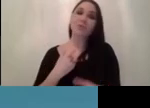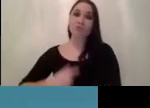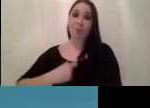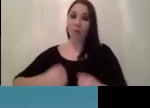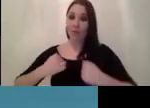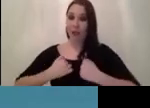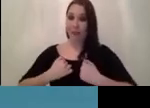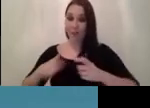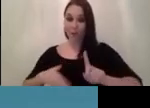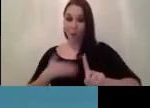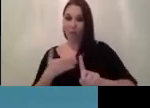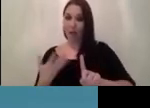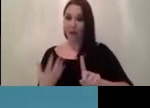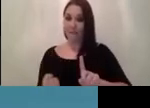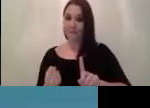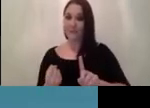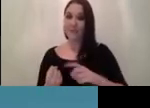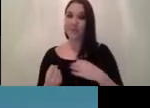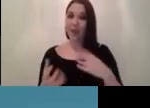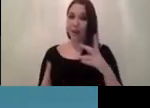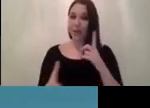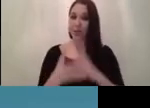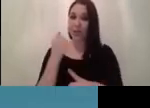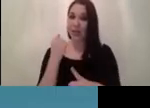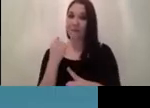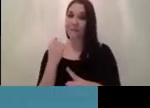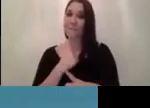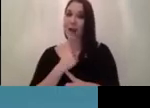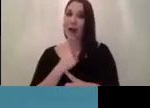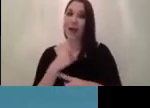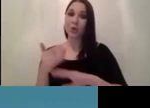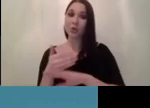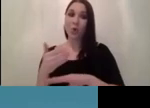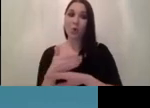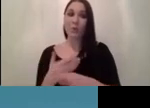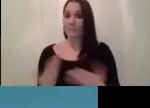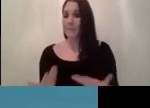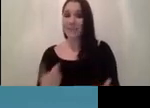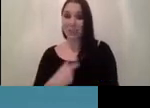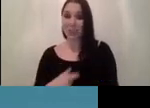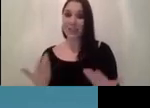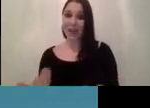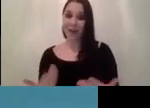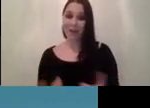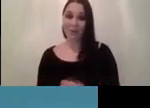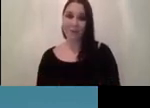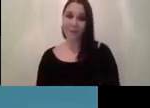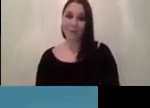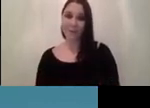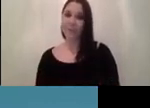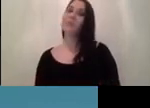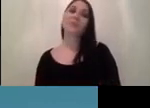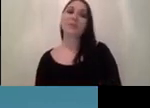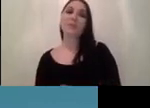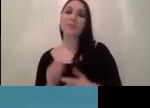and with the goal that i have um achieve my my goal in my current position or not and then if you do it right you get